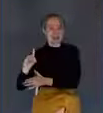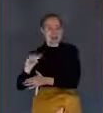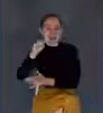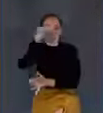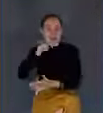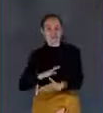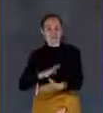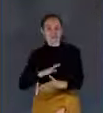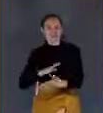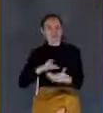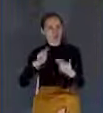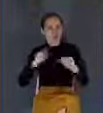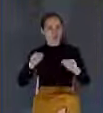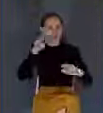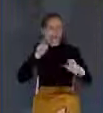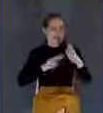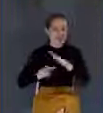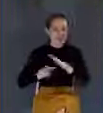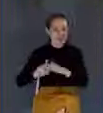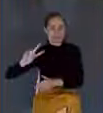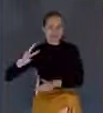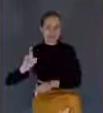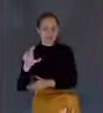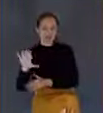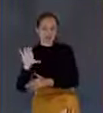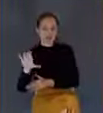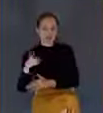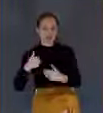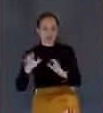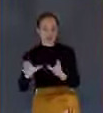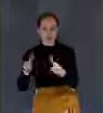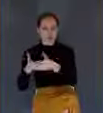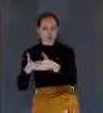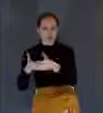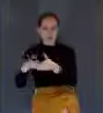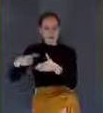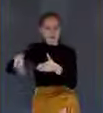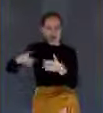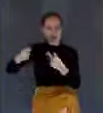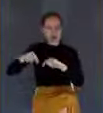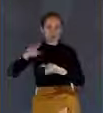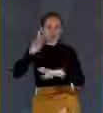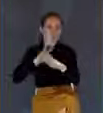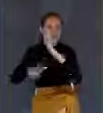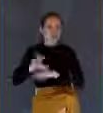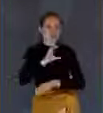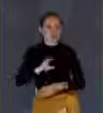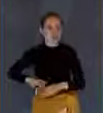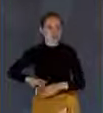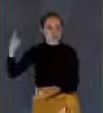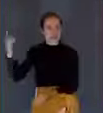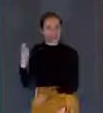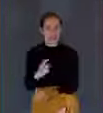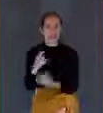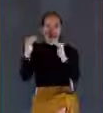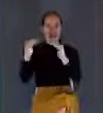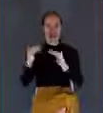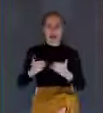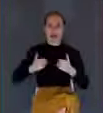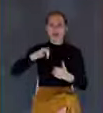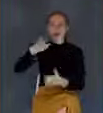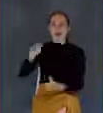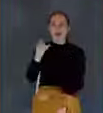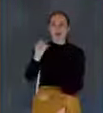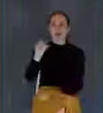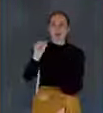And then in the second century, there was a group called the Montanus who made a prediction about the coming of the Lord. And then there was Joseph Smith